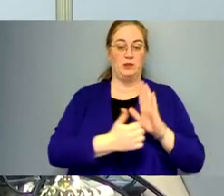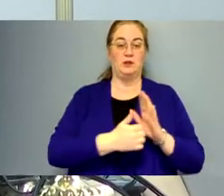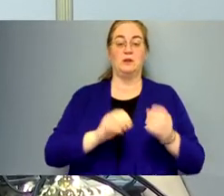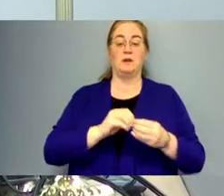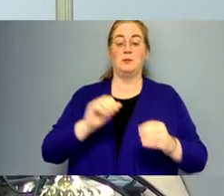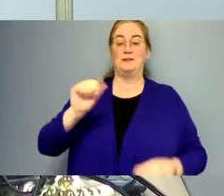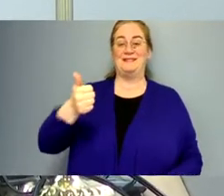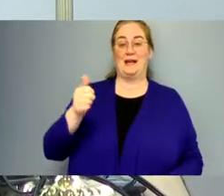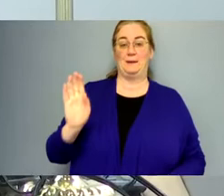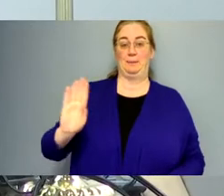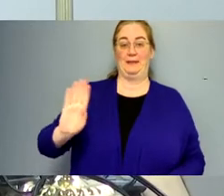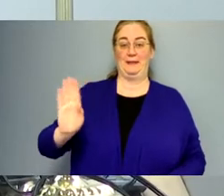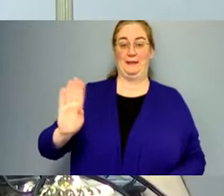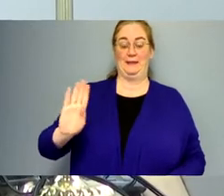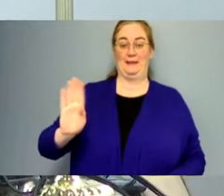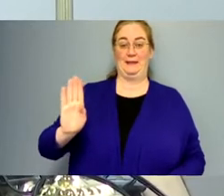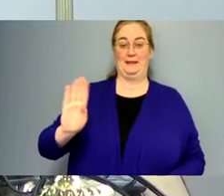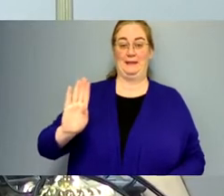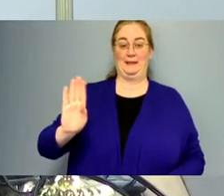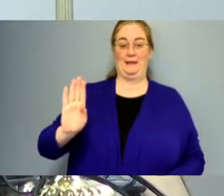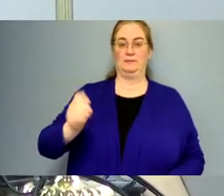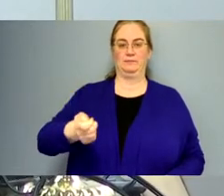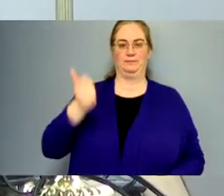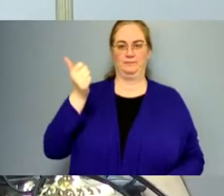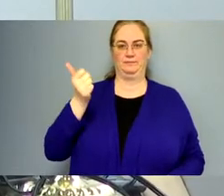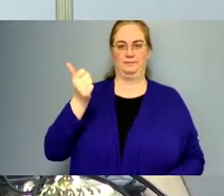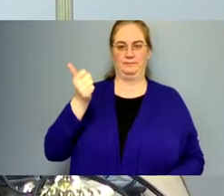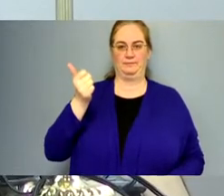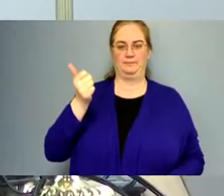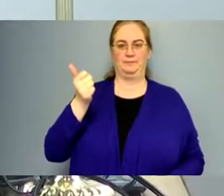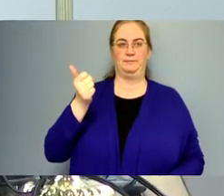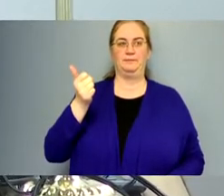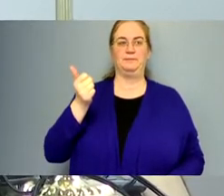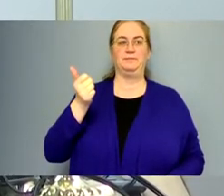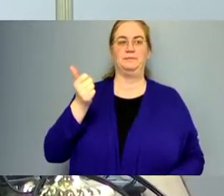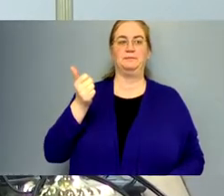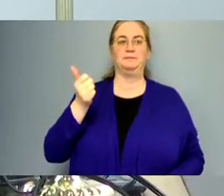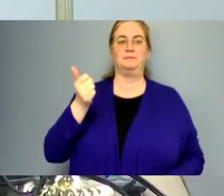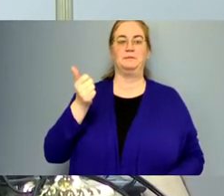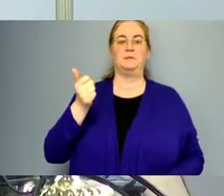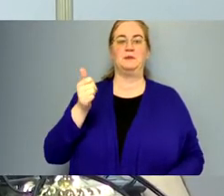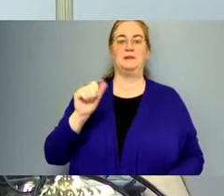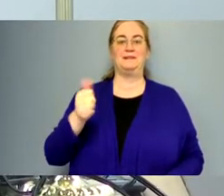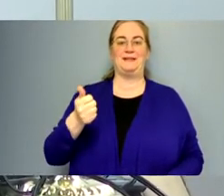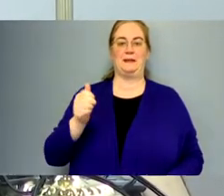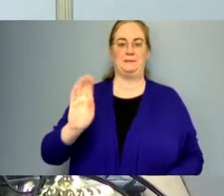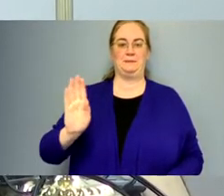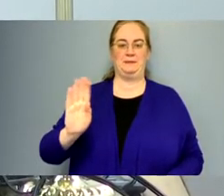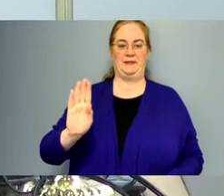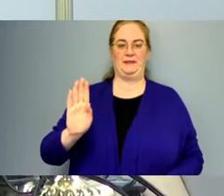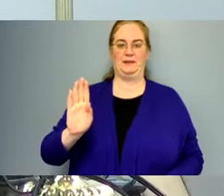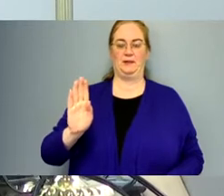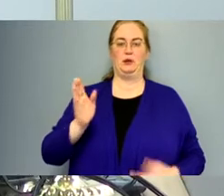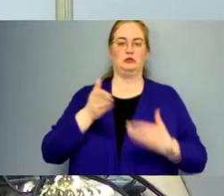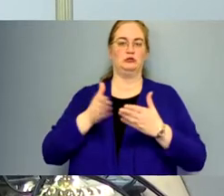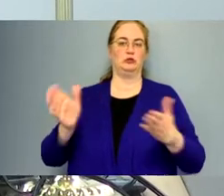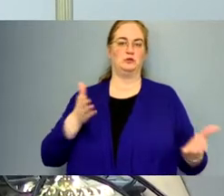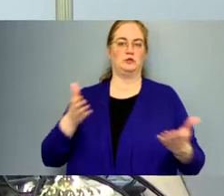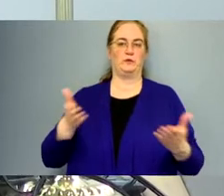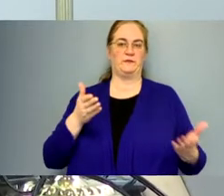Item 10B is going to be removed. Item 10B, under General Services,